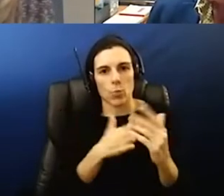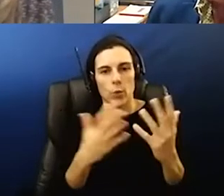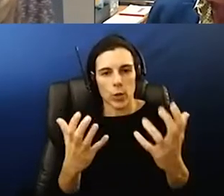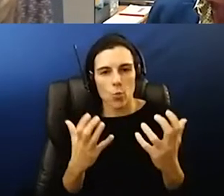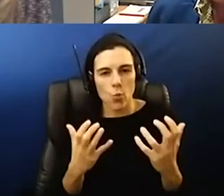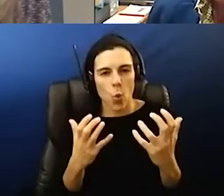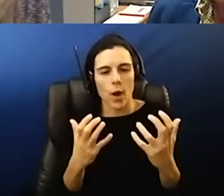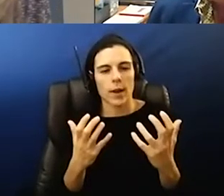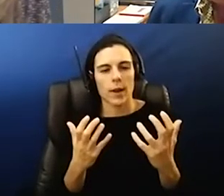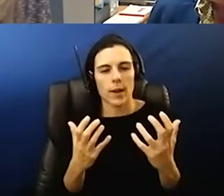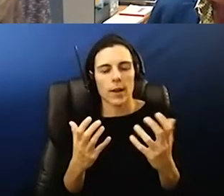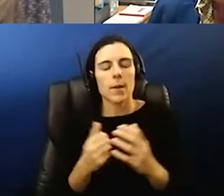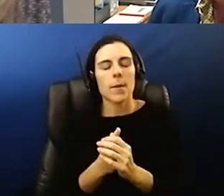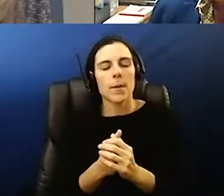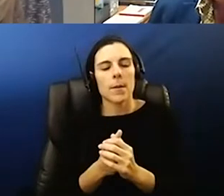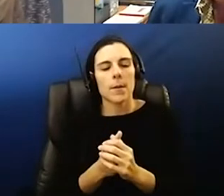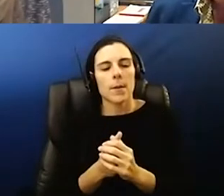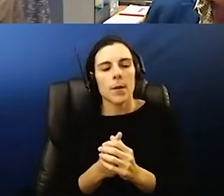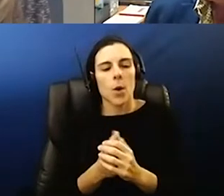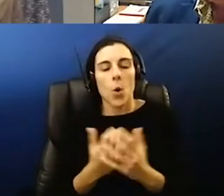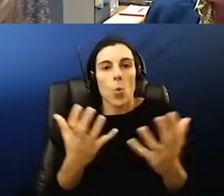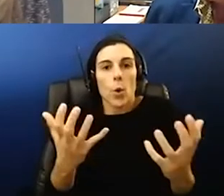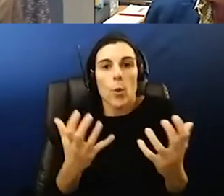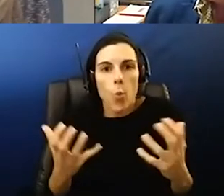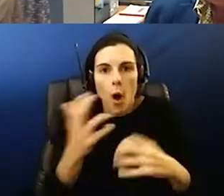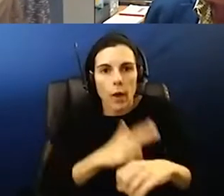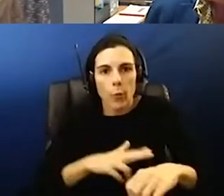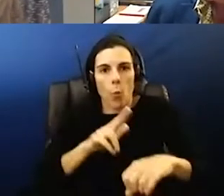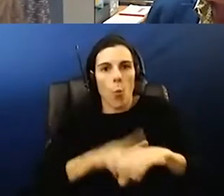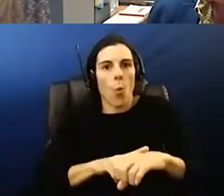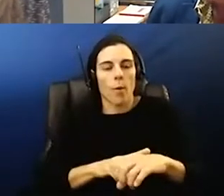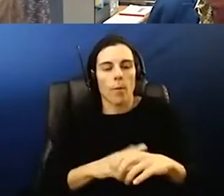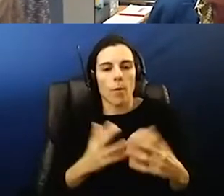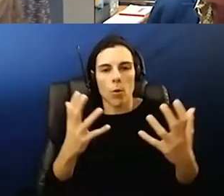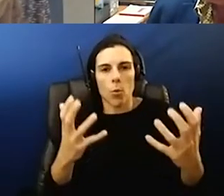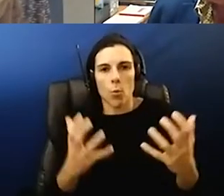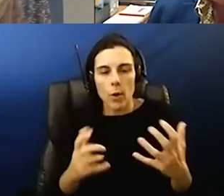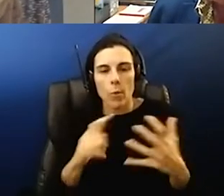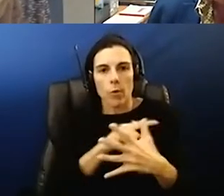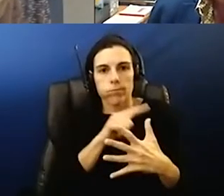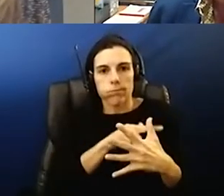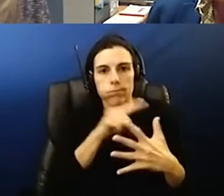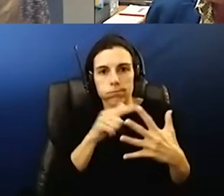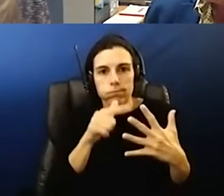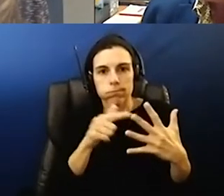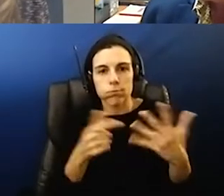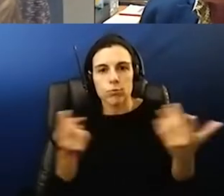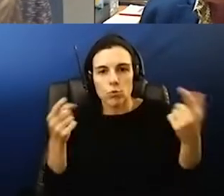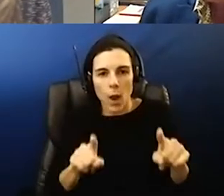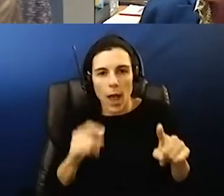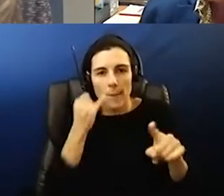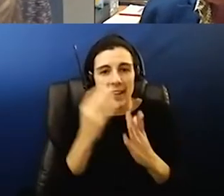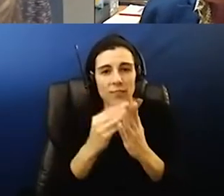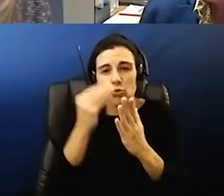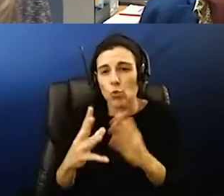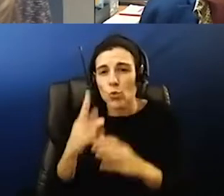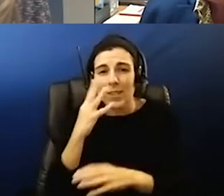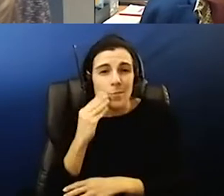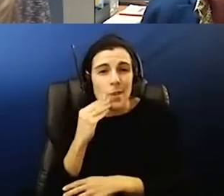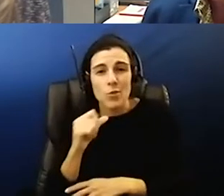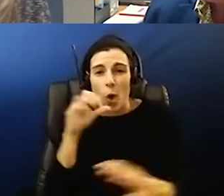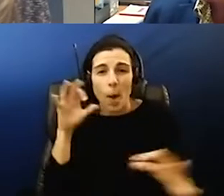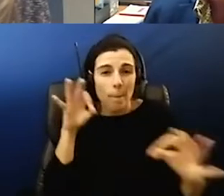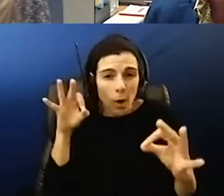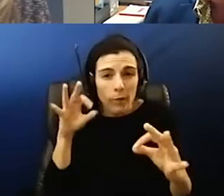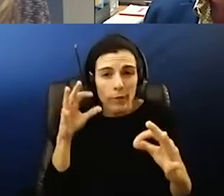our default always will be we want normalcy we want all those things to happen and if a student's experience isn't ideal we